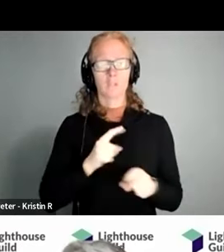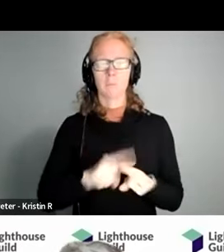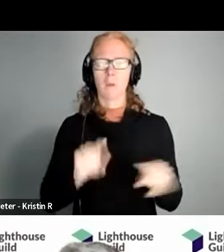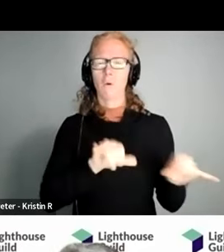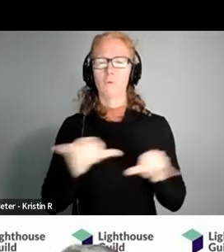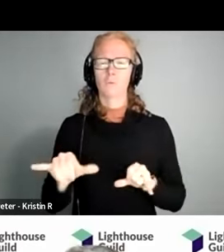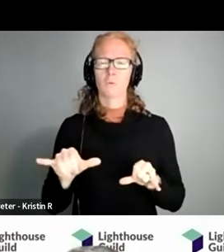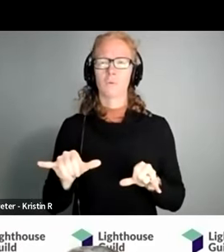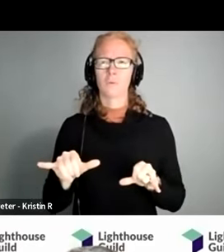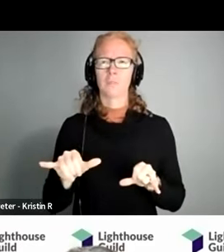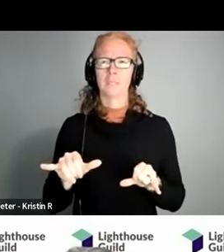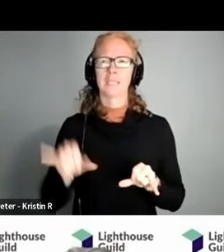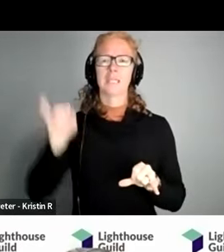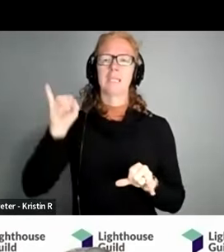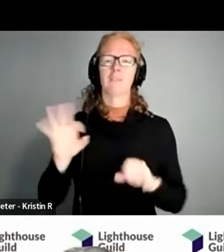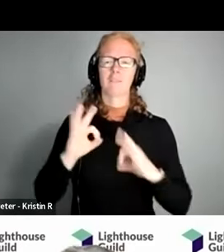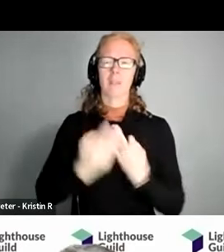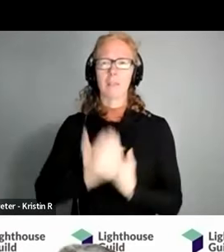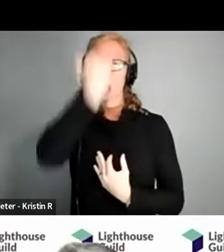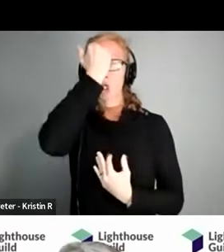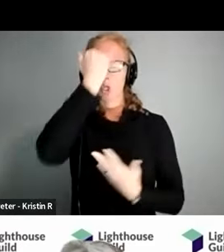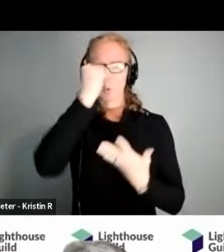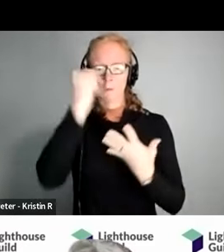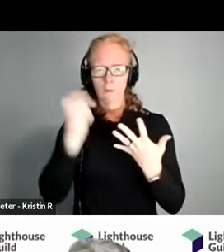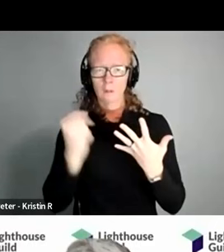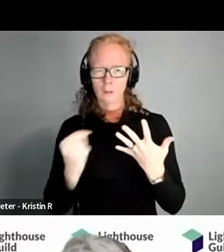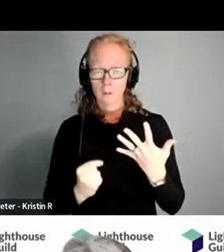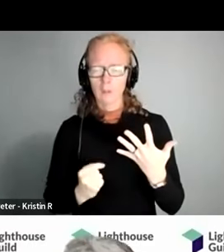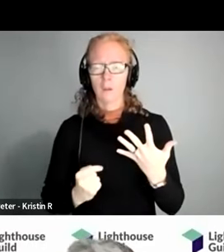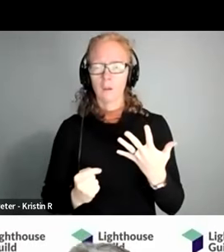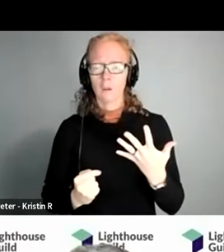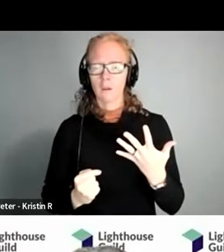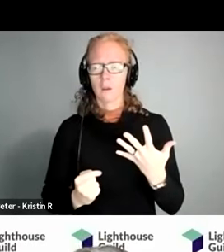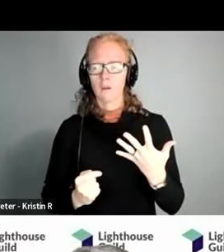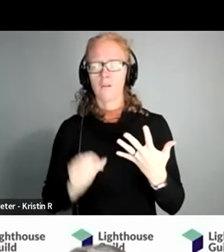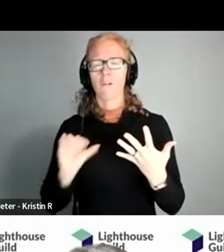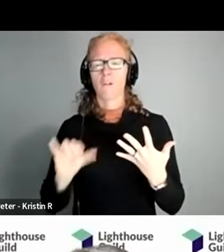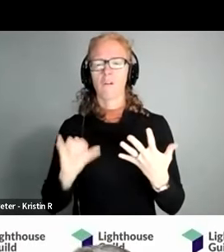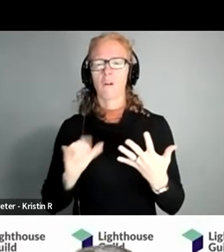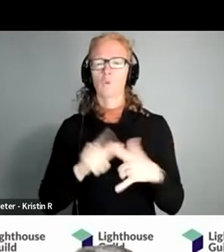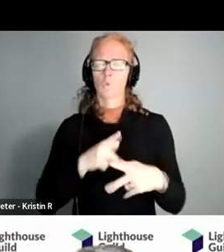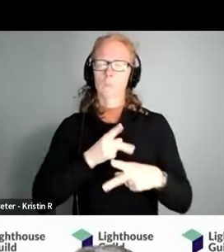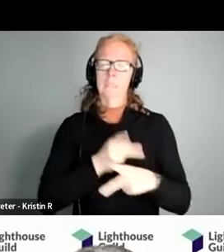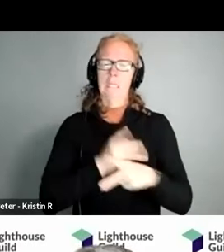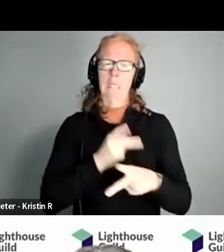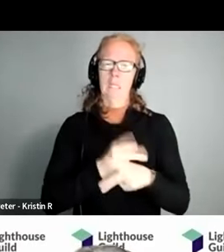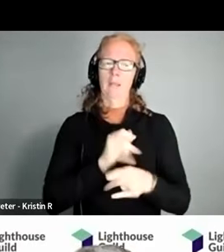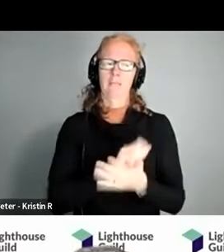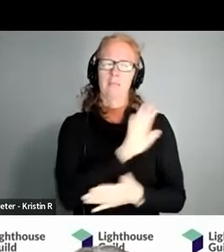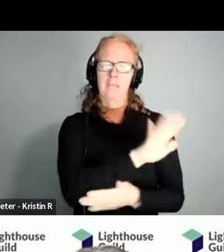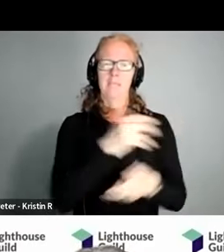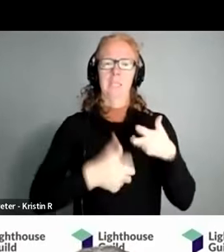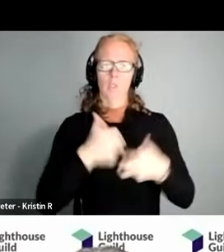really helped if his the family knew about these services then really help his family learn to deal with the issues